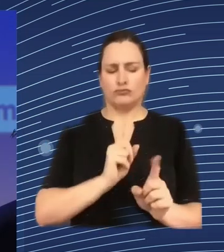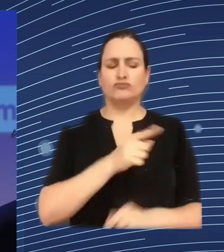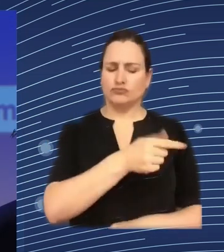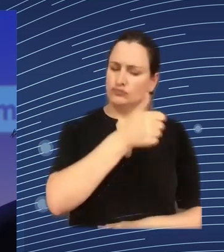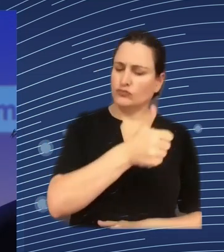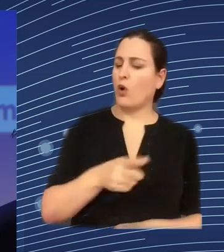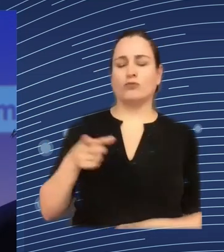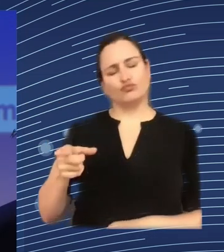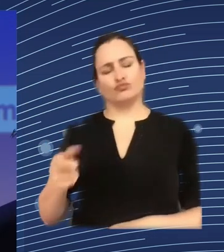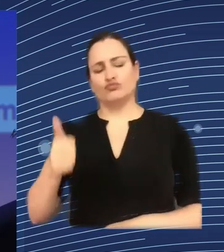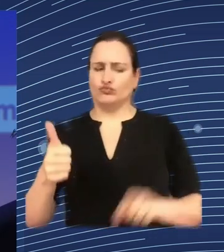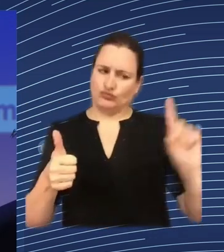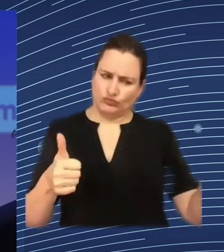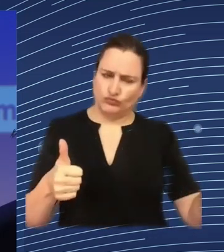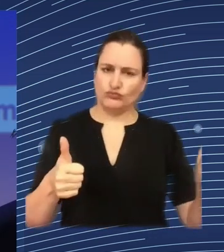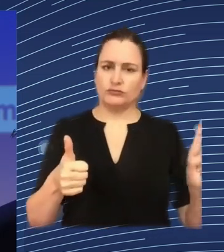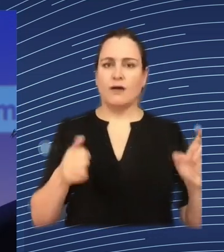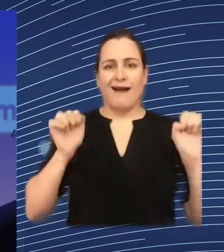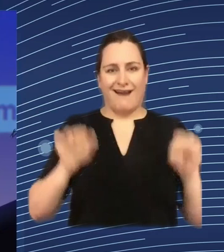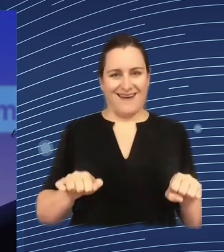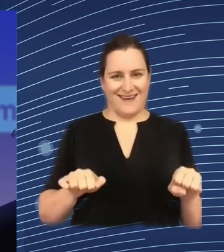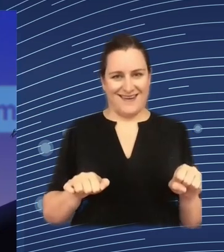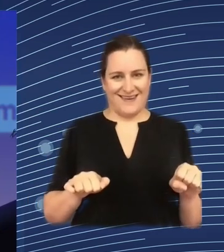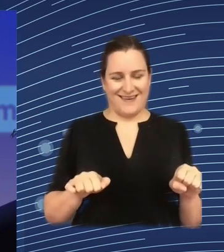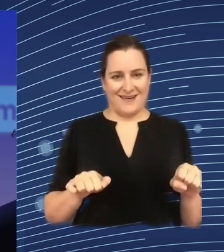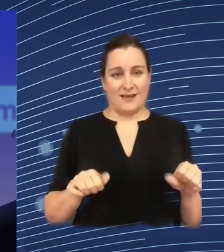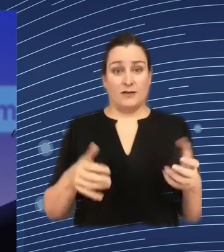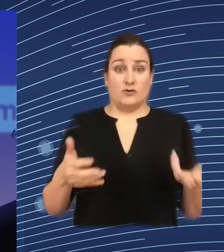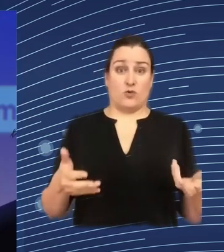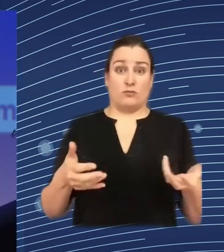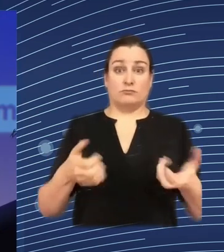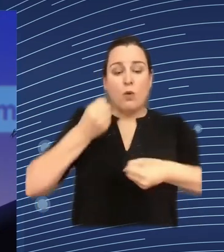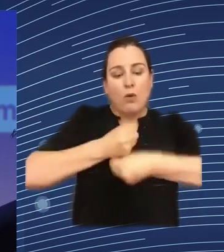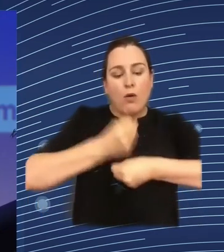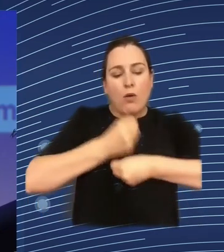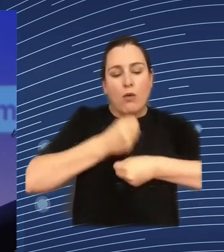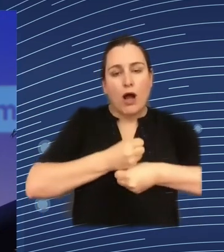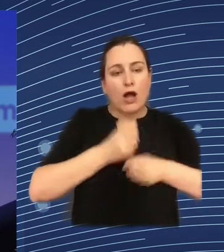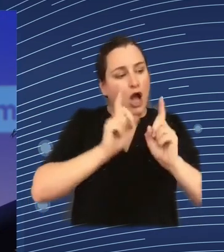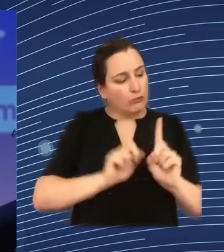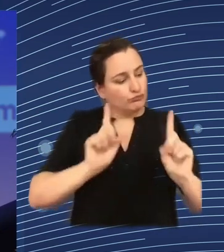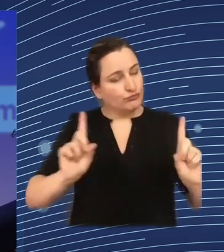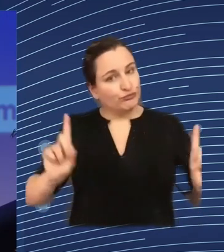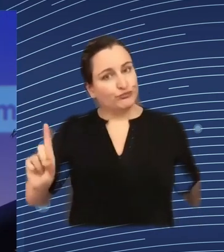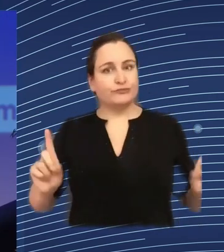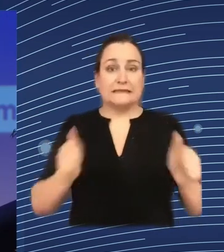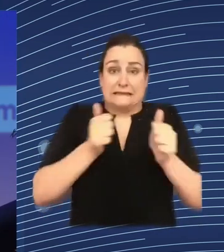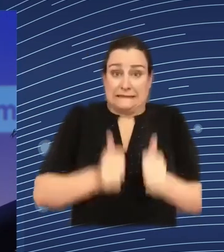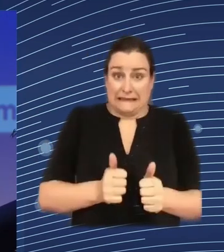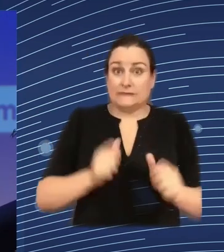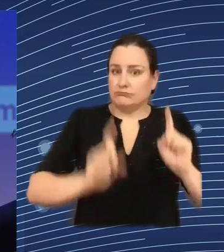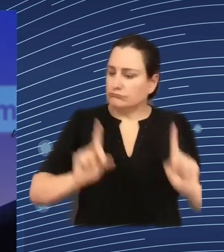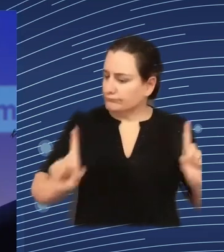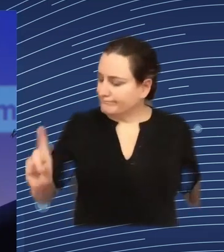you have other ways of controlling or monitoring workers probably court the court will say that